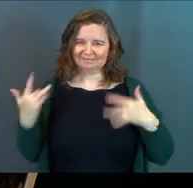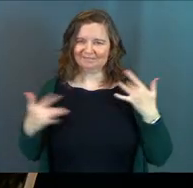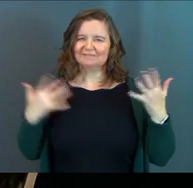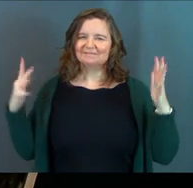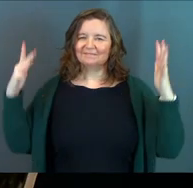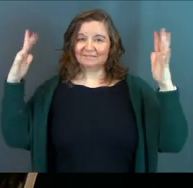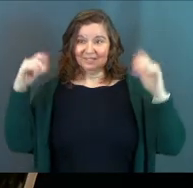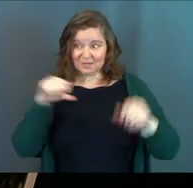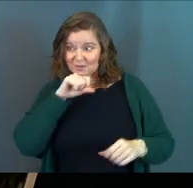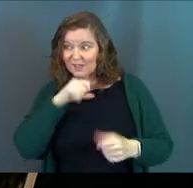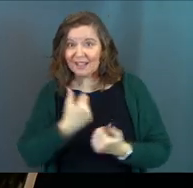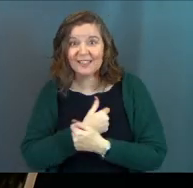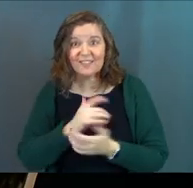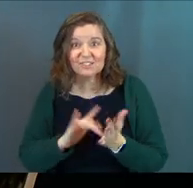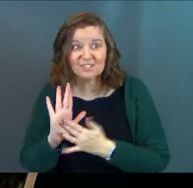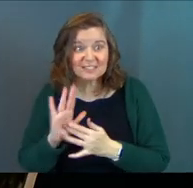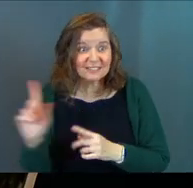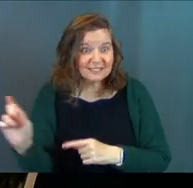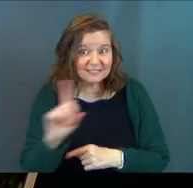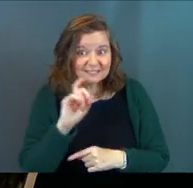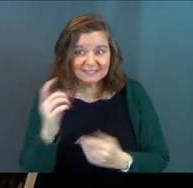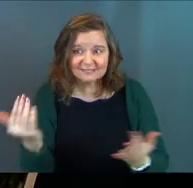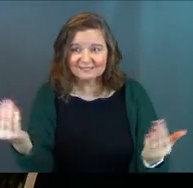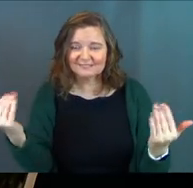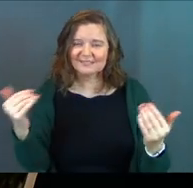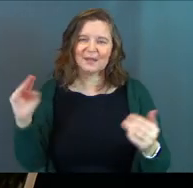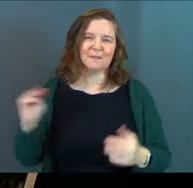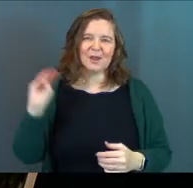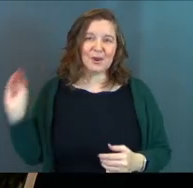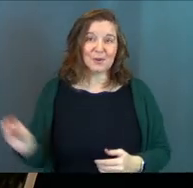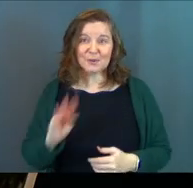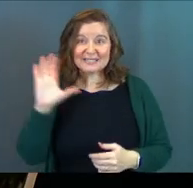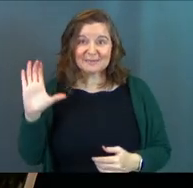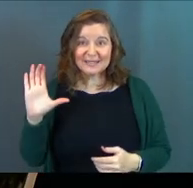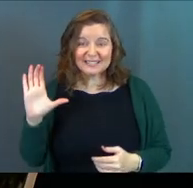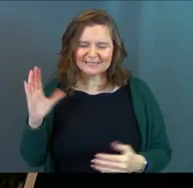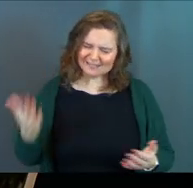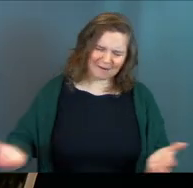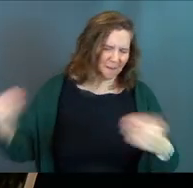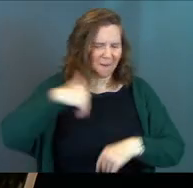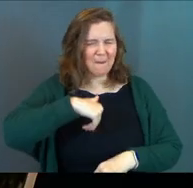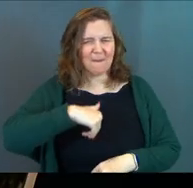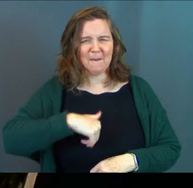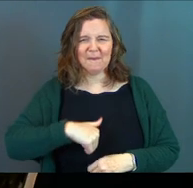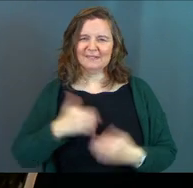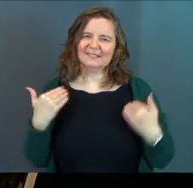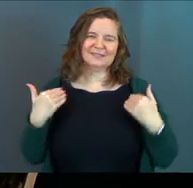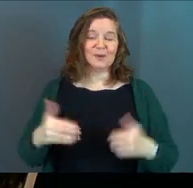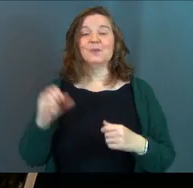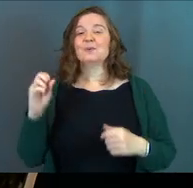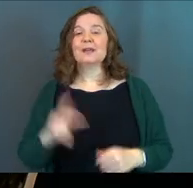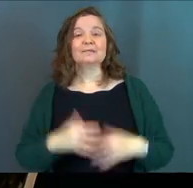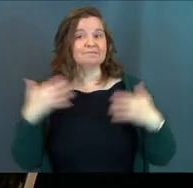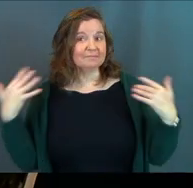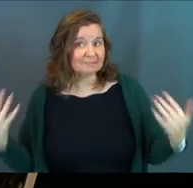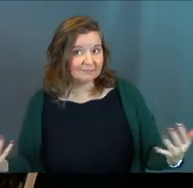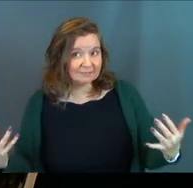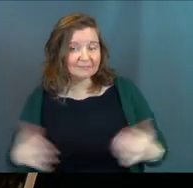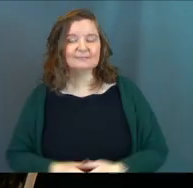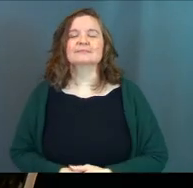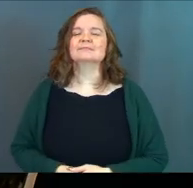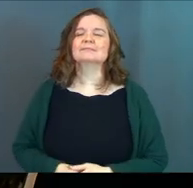Anybody love Jesus at all? Merry Christmas. Come on! Let's go. Okay, so,